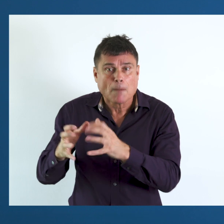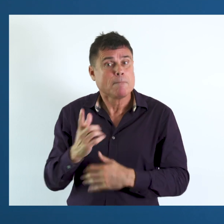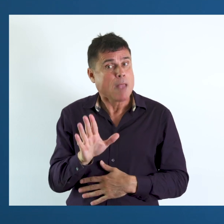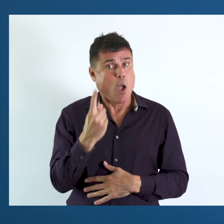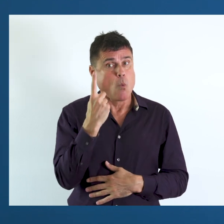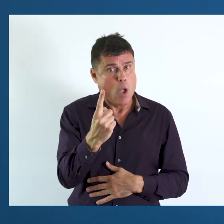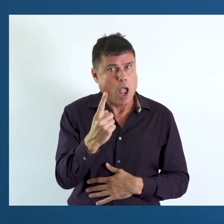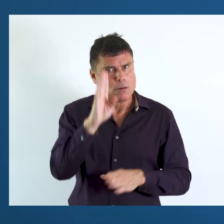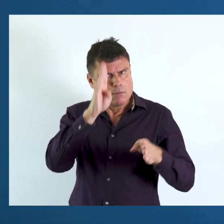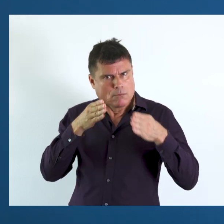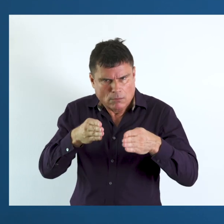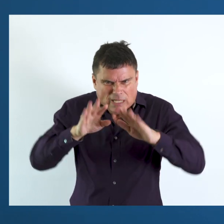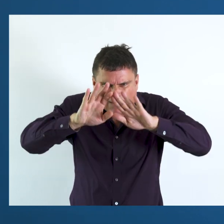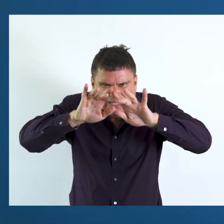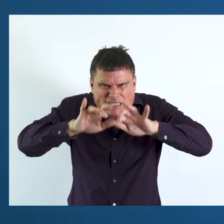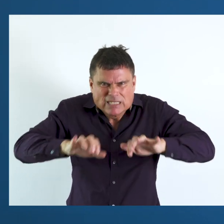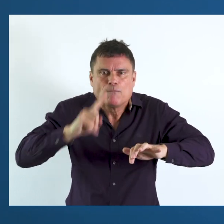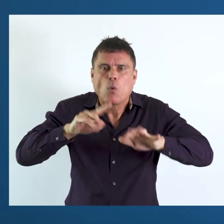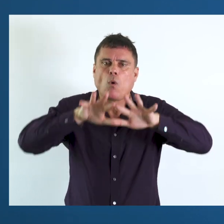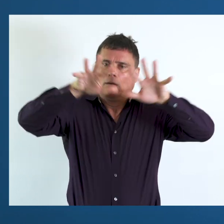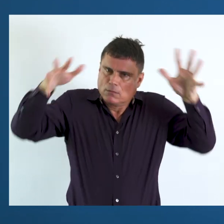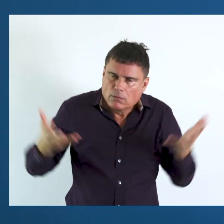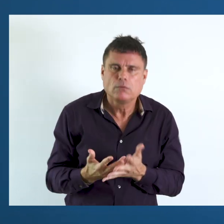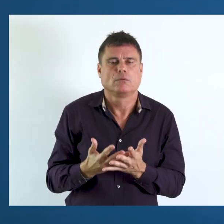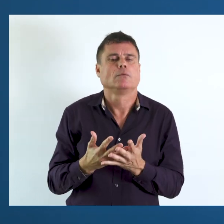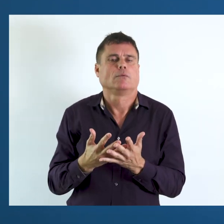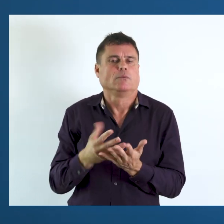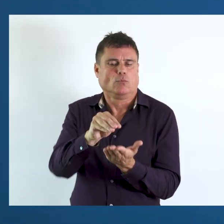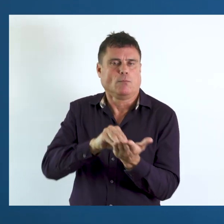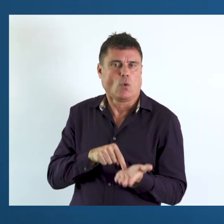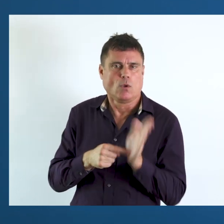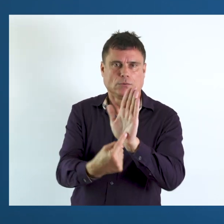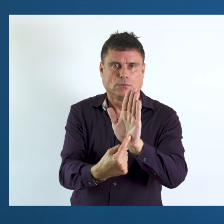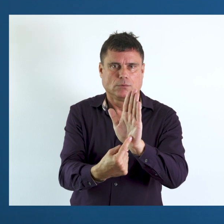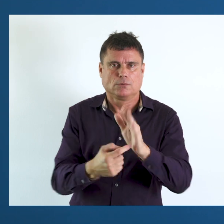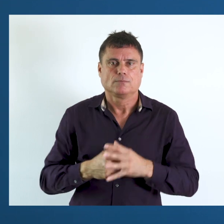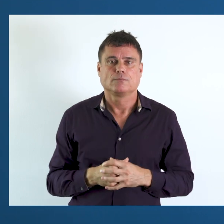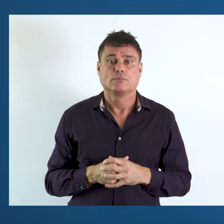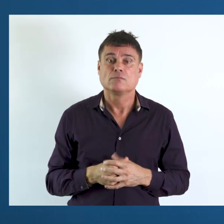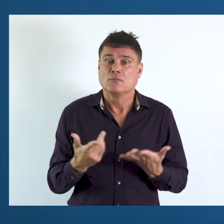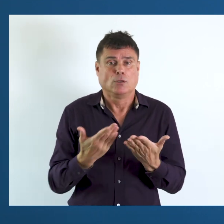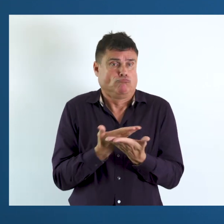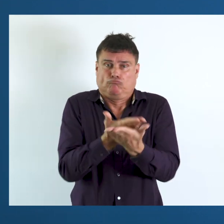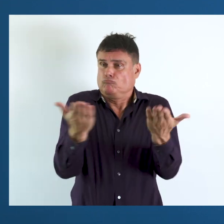true definition, but only one of them is recommended for disaggregation and international reporting.